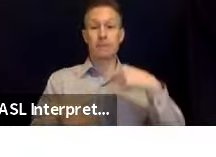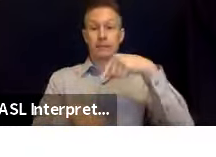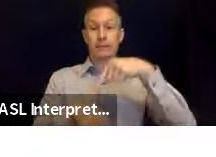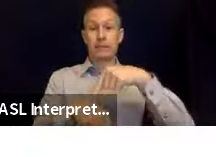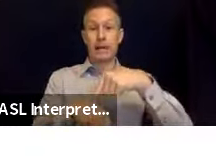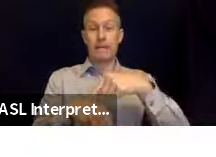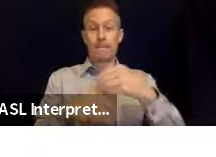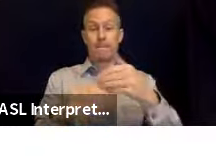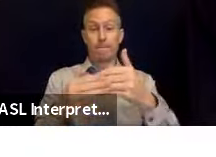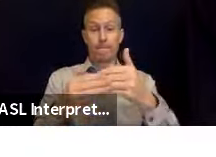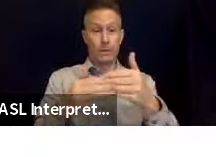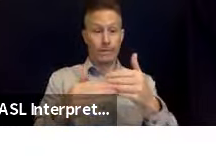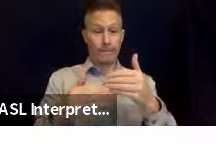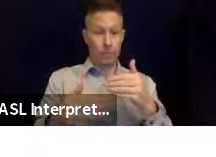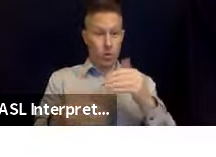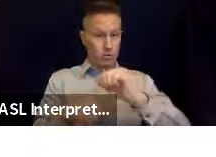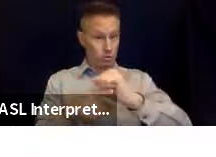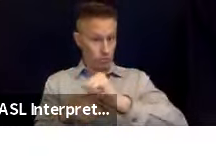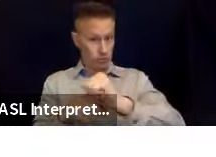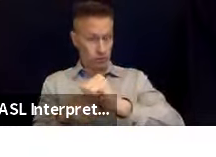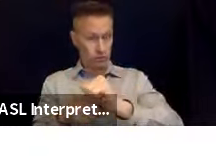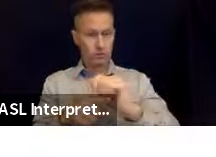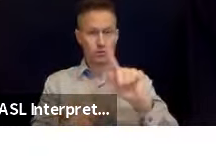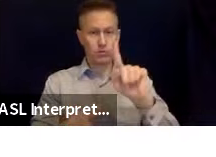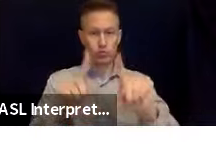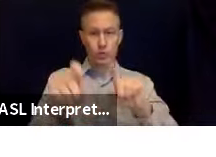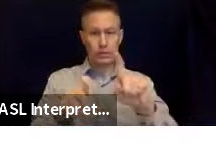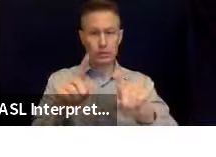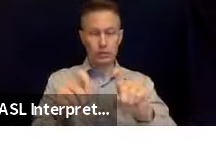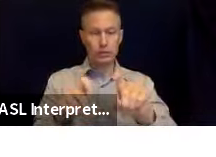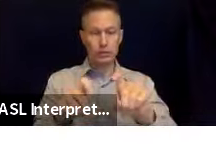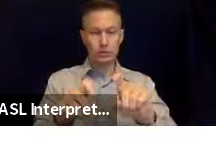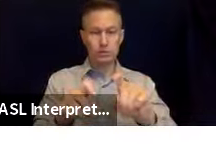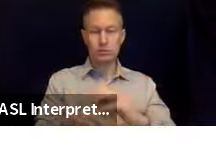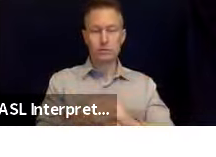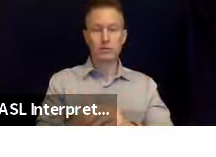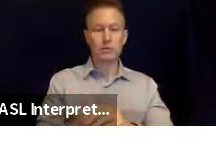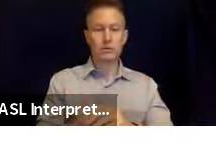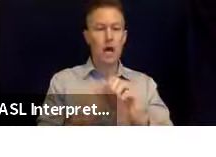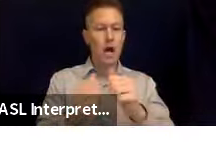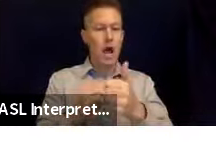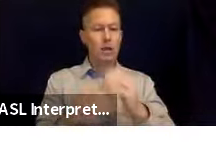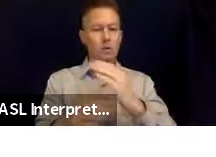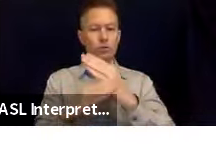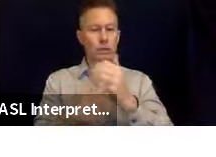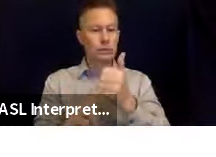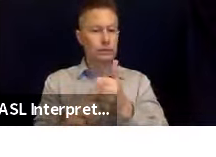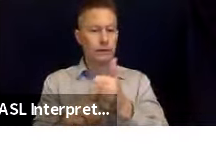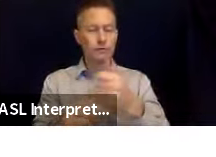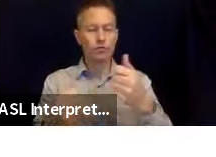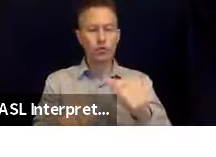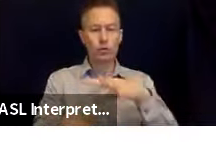we get to the drill. If we have any on what was just covered in terms of how to protect yourself during earthquakes.